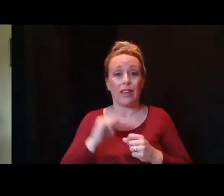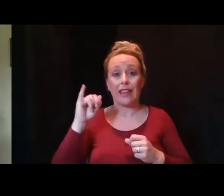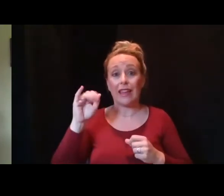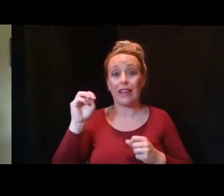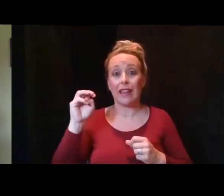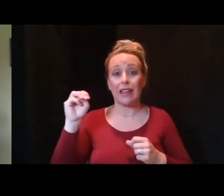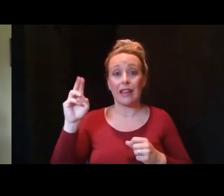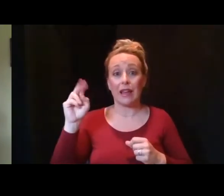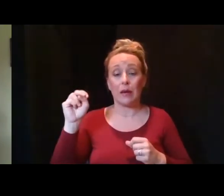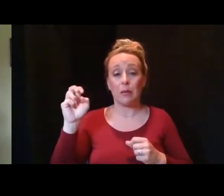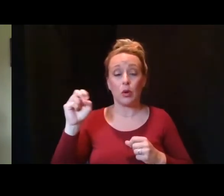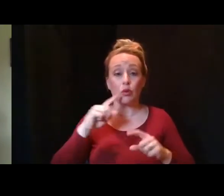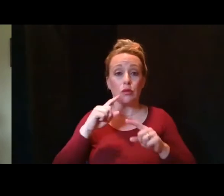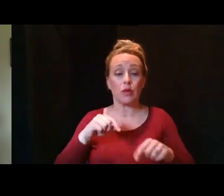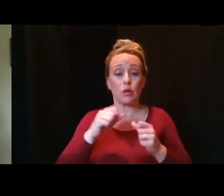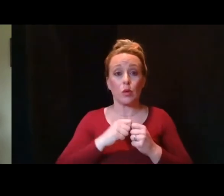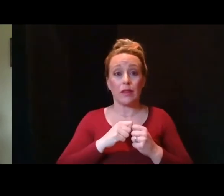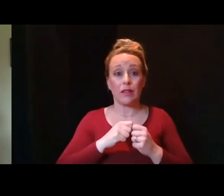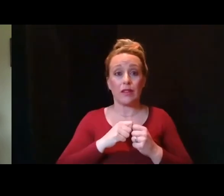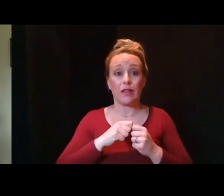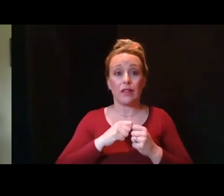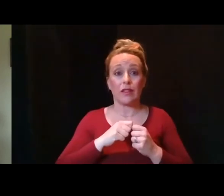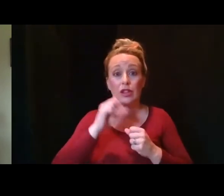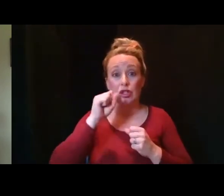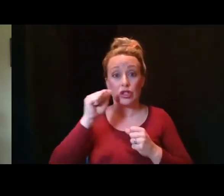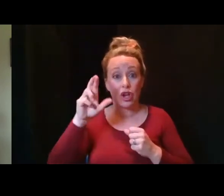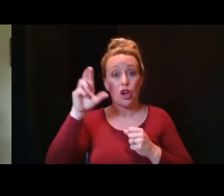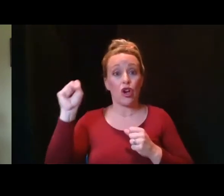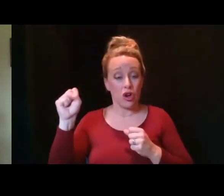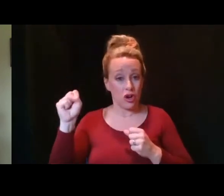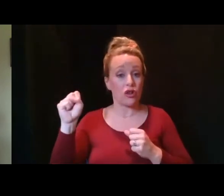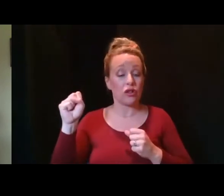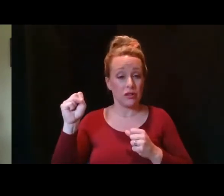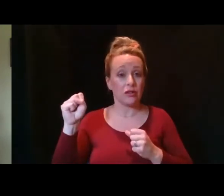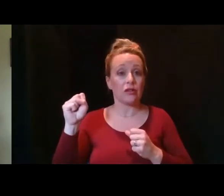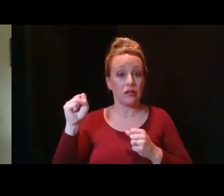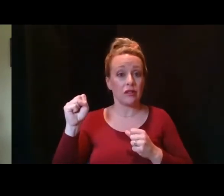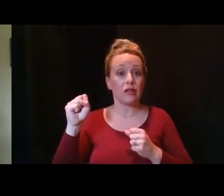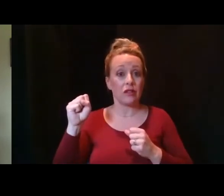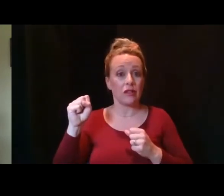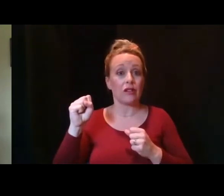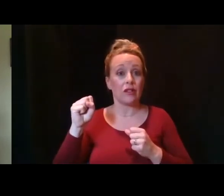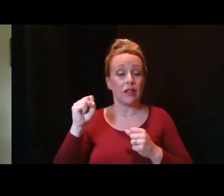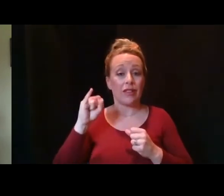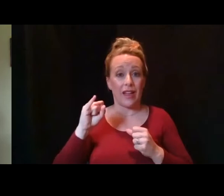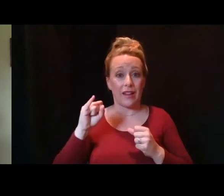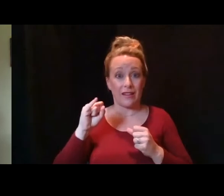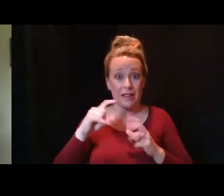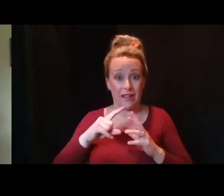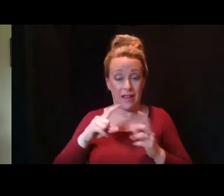SARS-CoV-2, make an immune response that activates their platelets causing